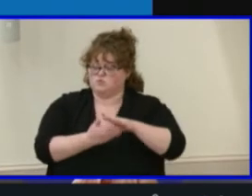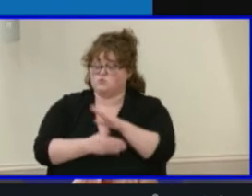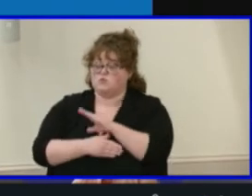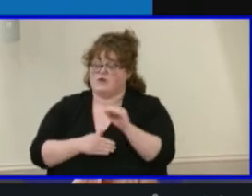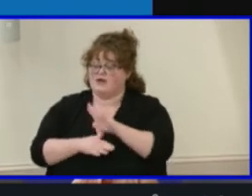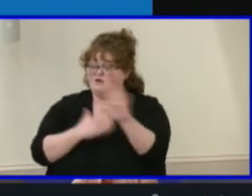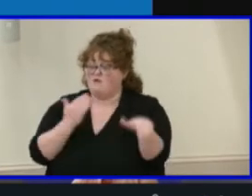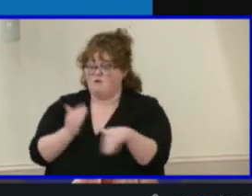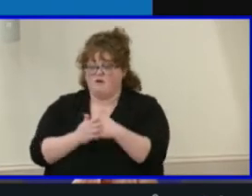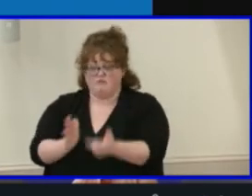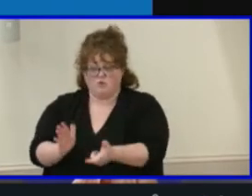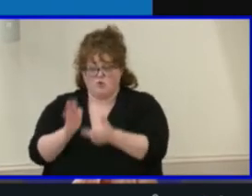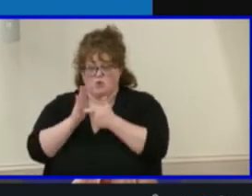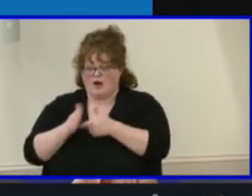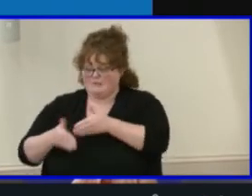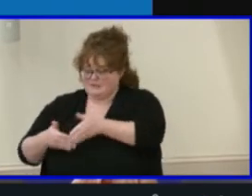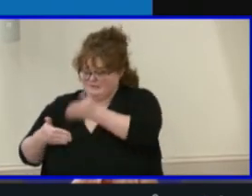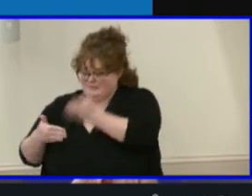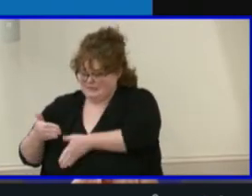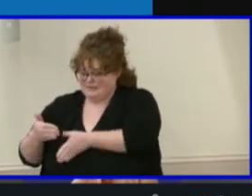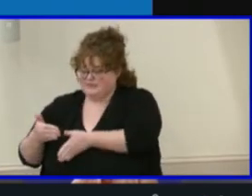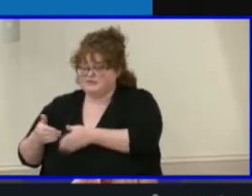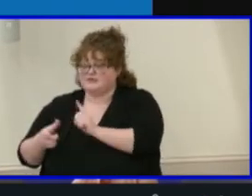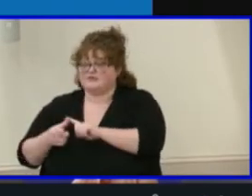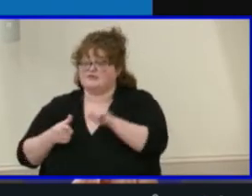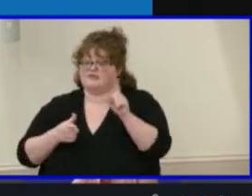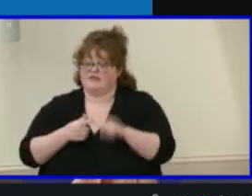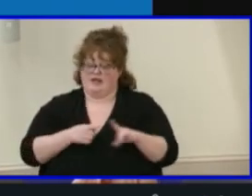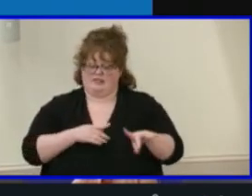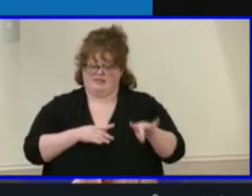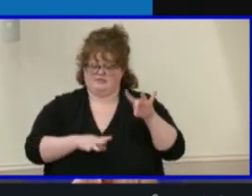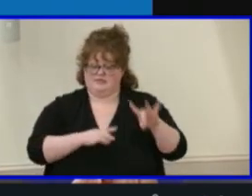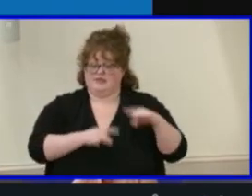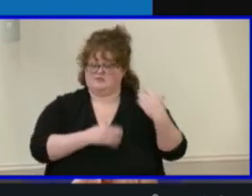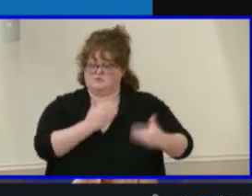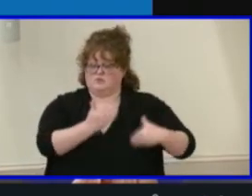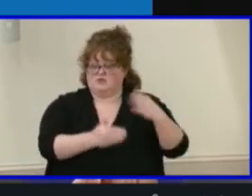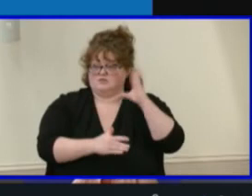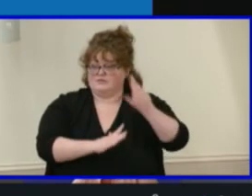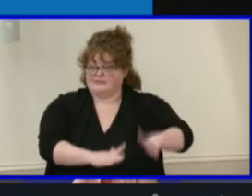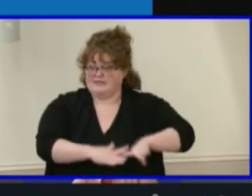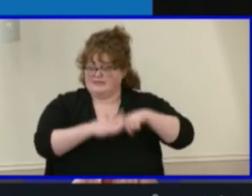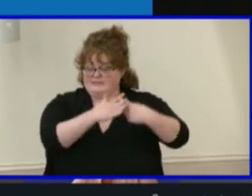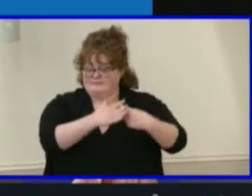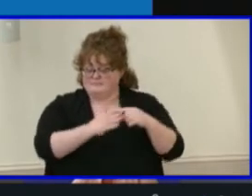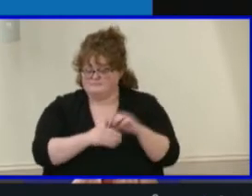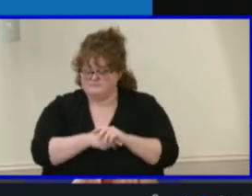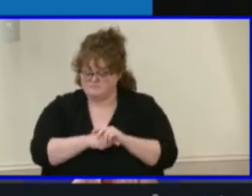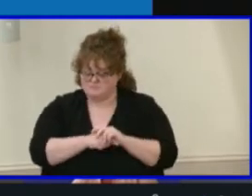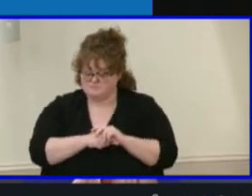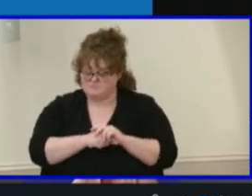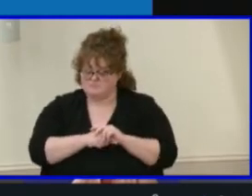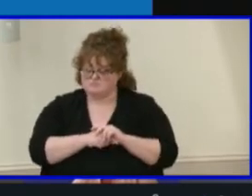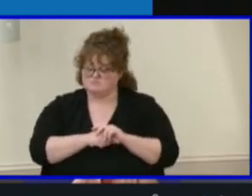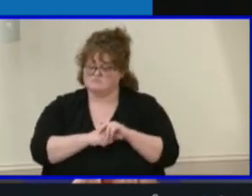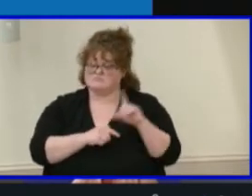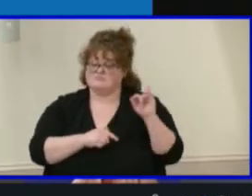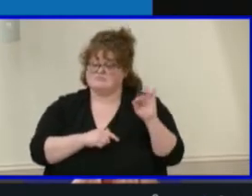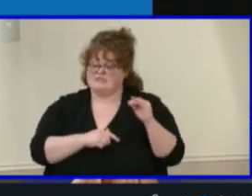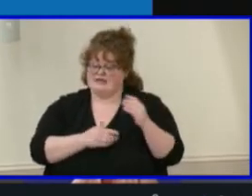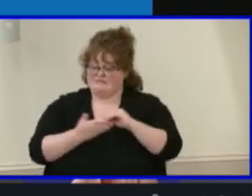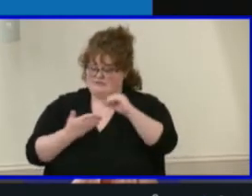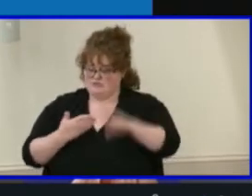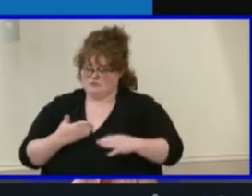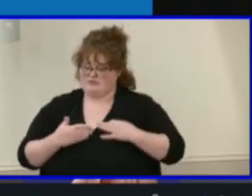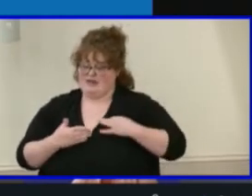admissions process, the HCPS selection process begins. Complete student applications then enter an